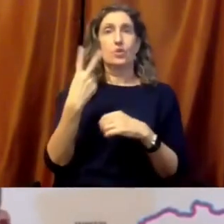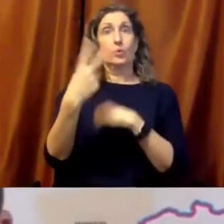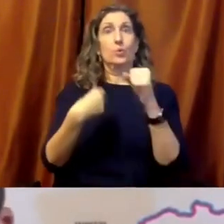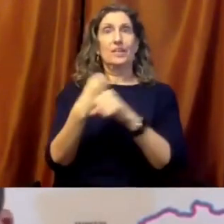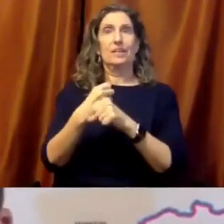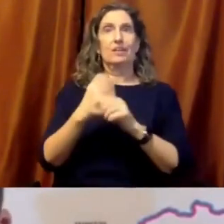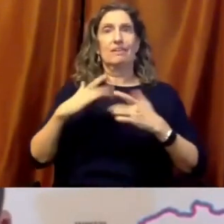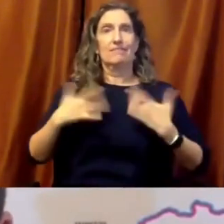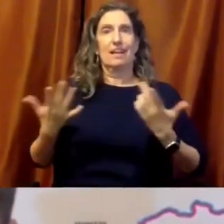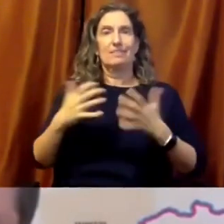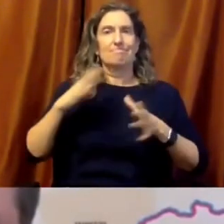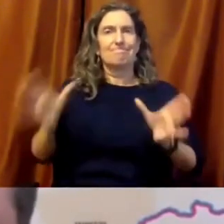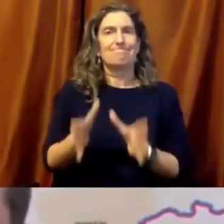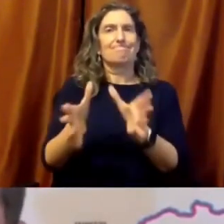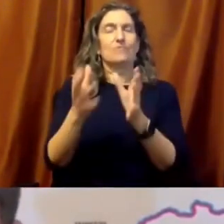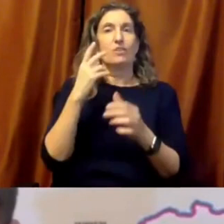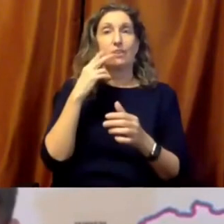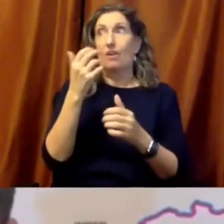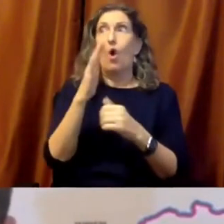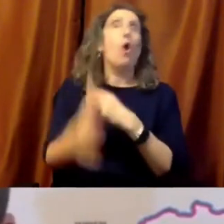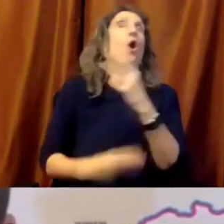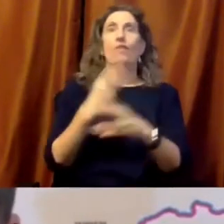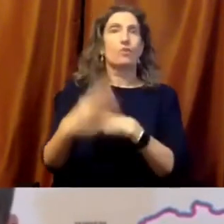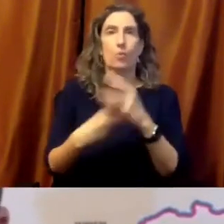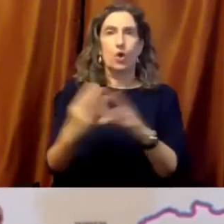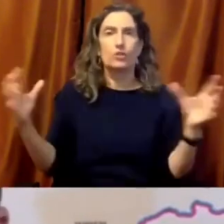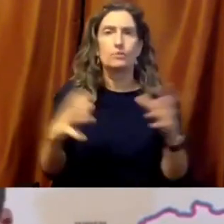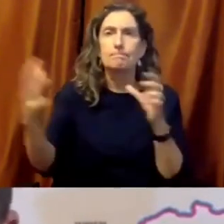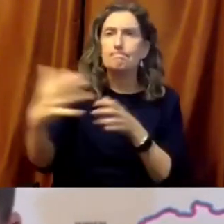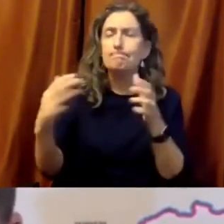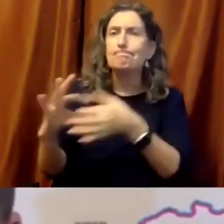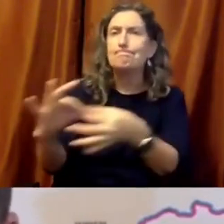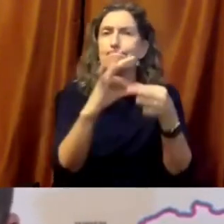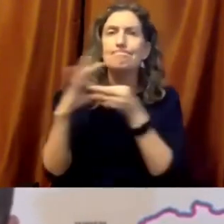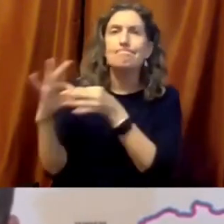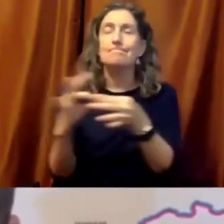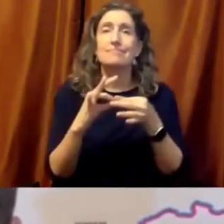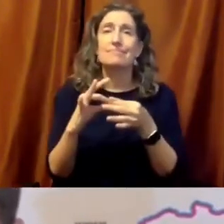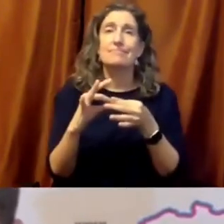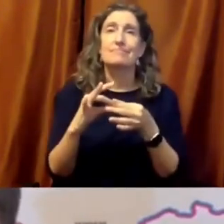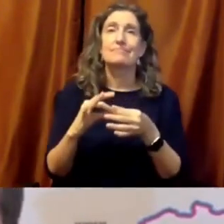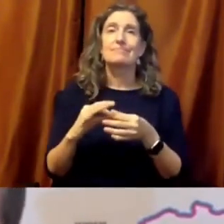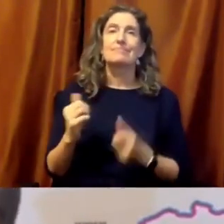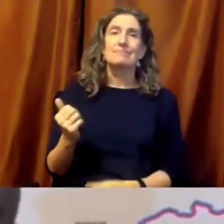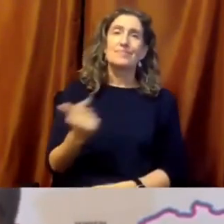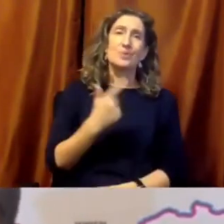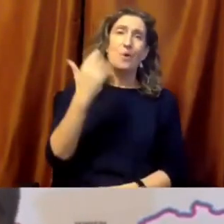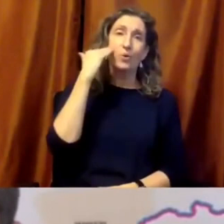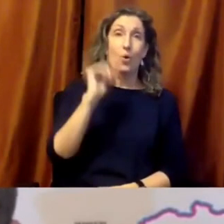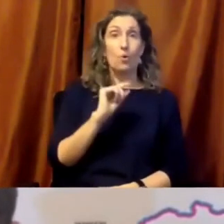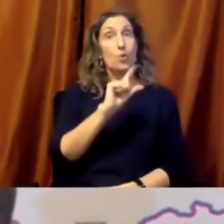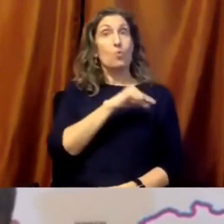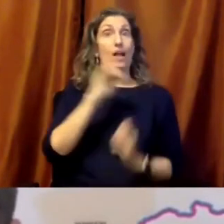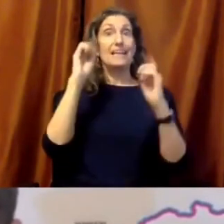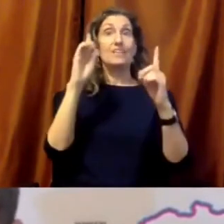all of us know that quality education is not inevitable. Like democracy, too often we